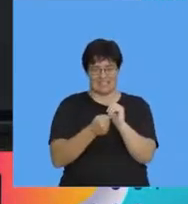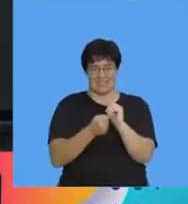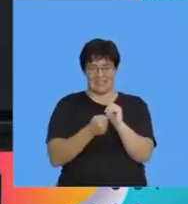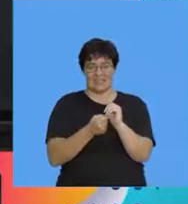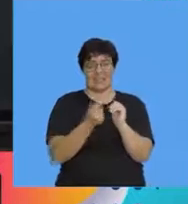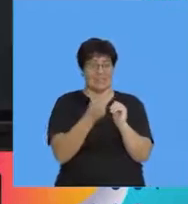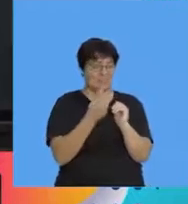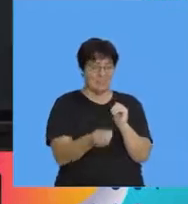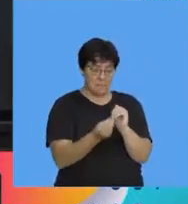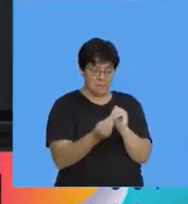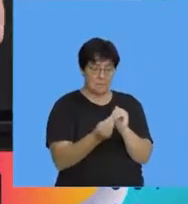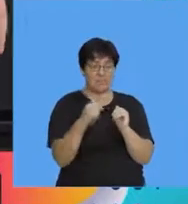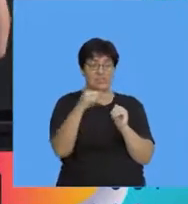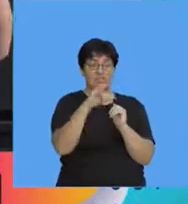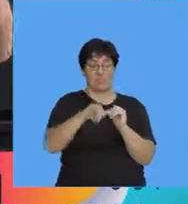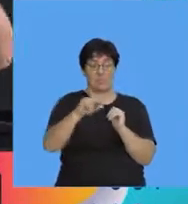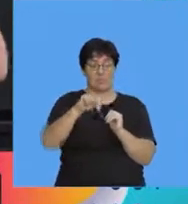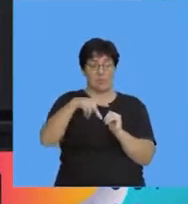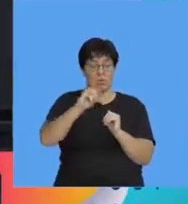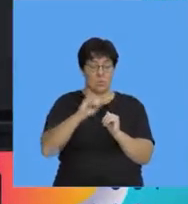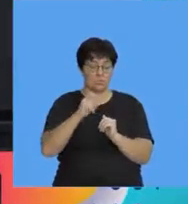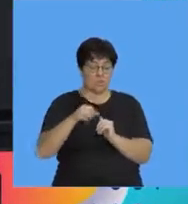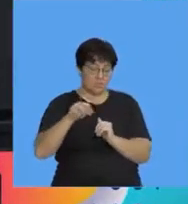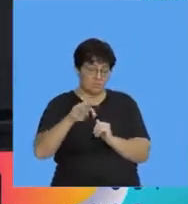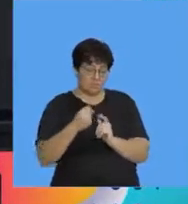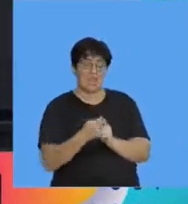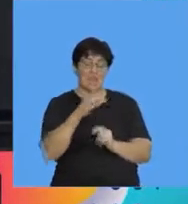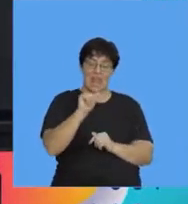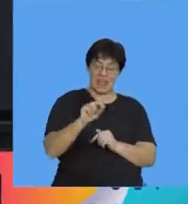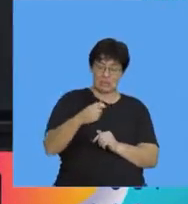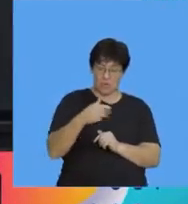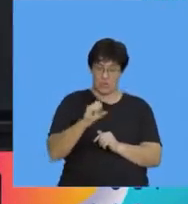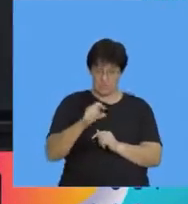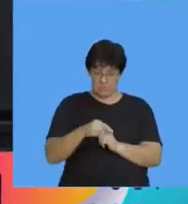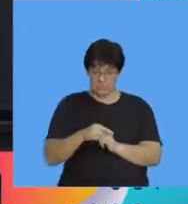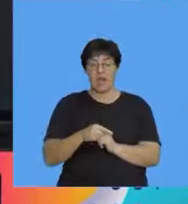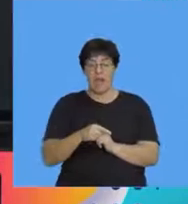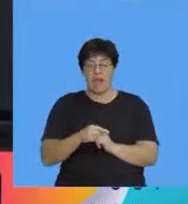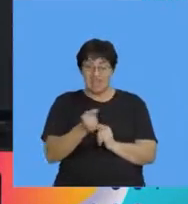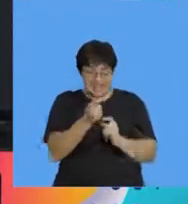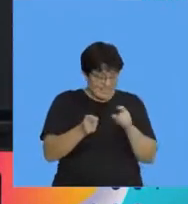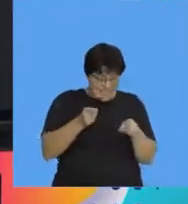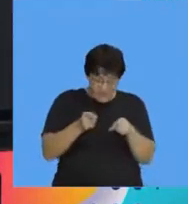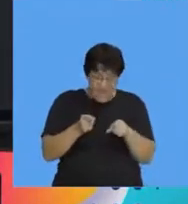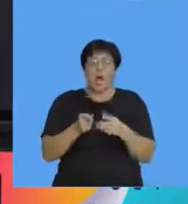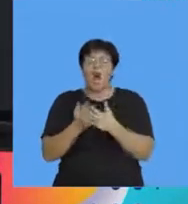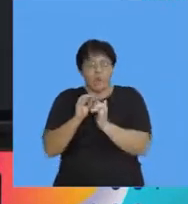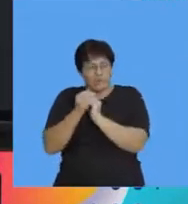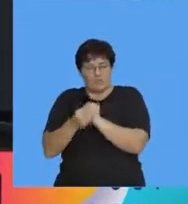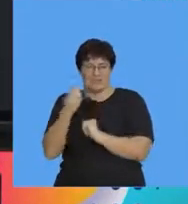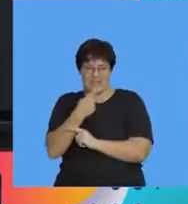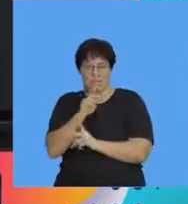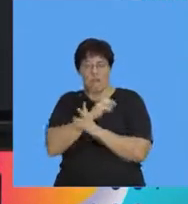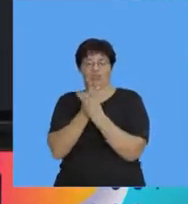we got when we get seeds we've got gymnosperms and we've got angiosperms and these seeds are nice and protected why